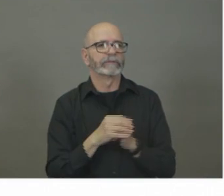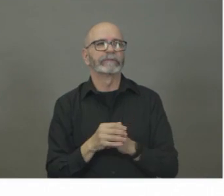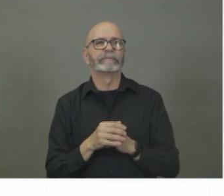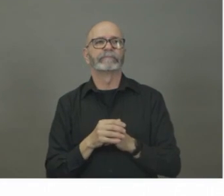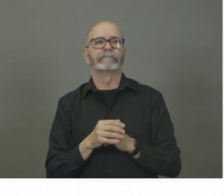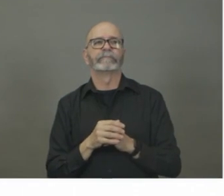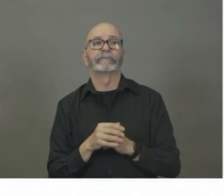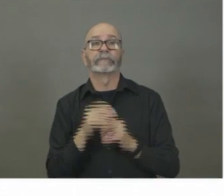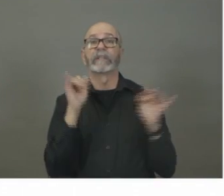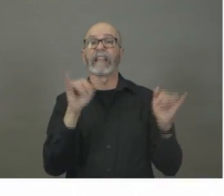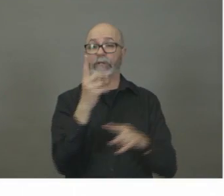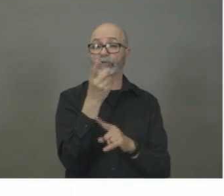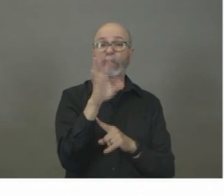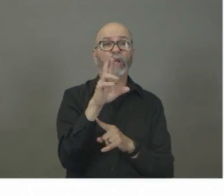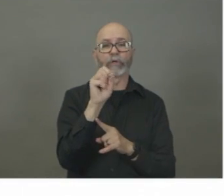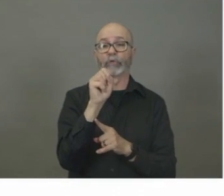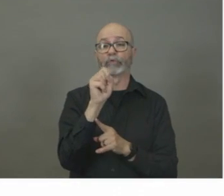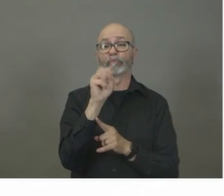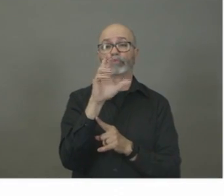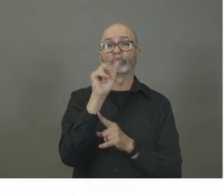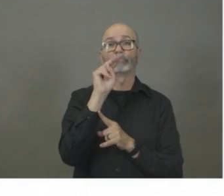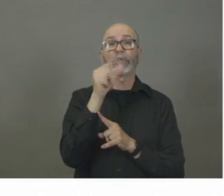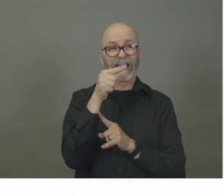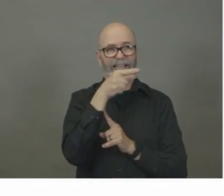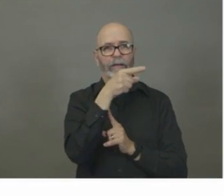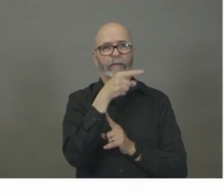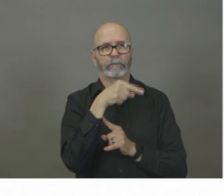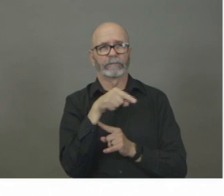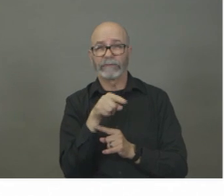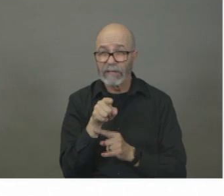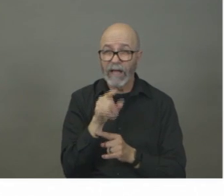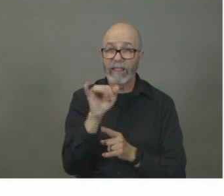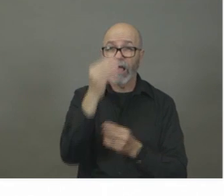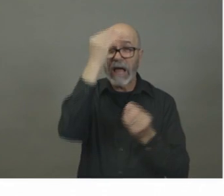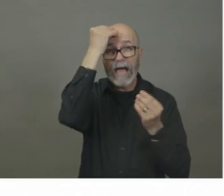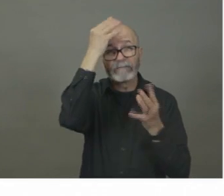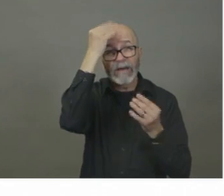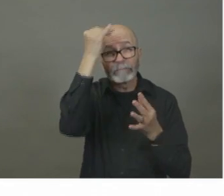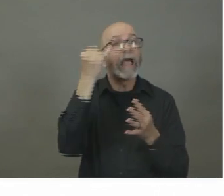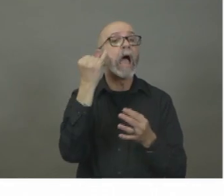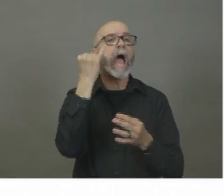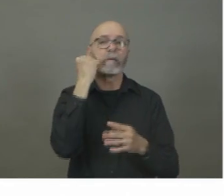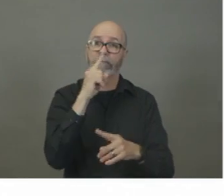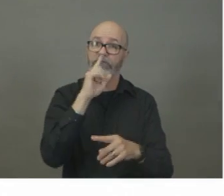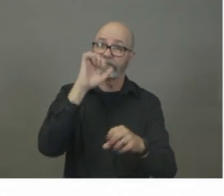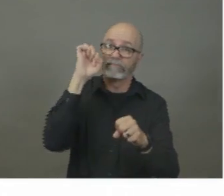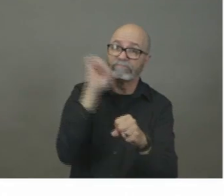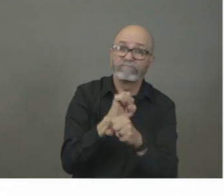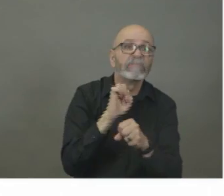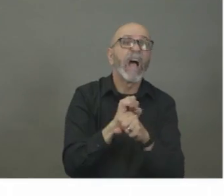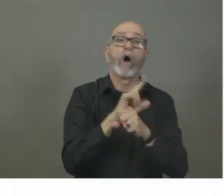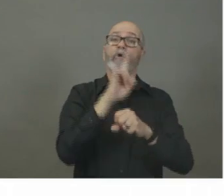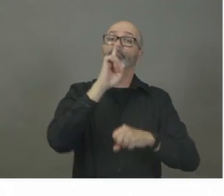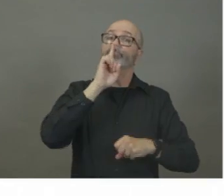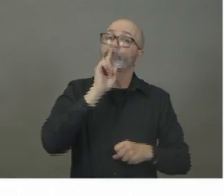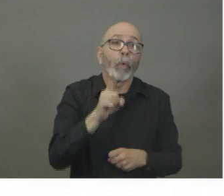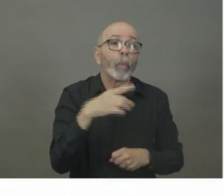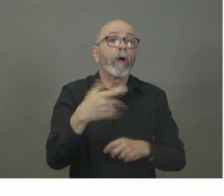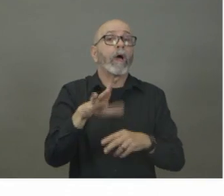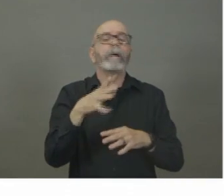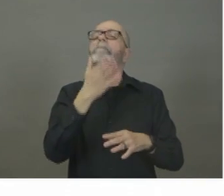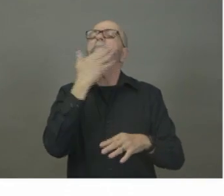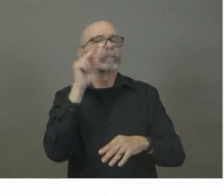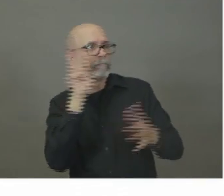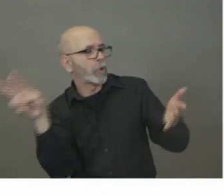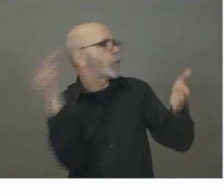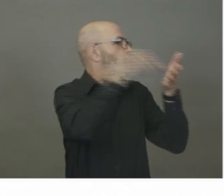previously, uh, responded to the media, um, information about confirmed cases will come from, uh, public health, from the government. Uh, that information we post